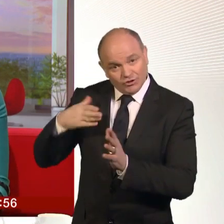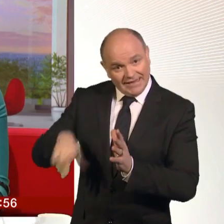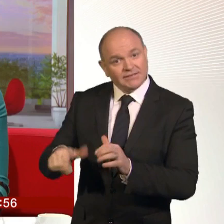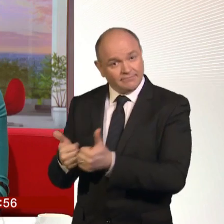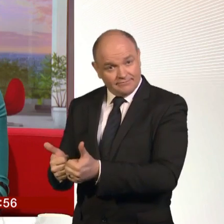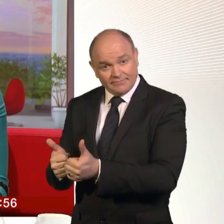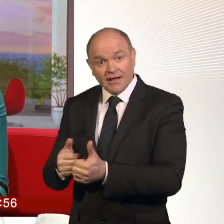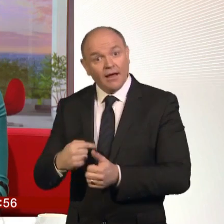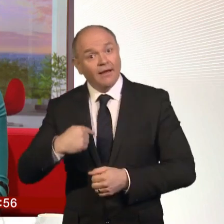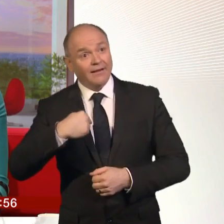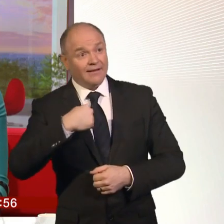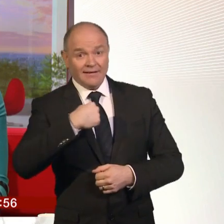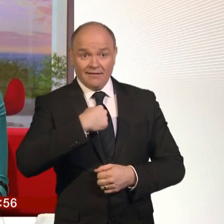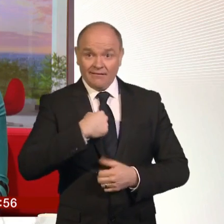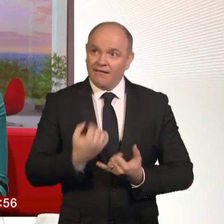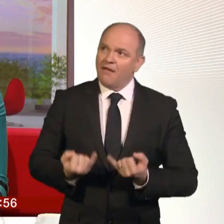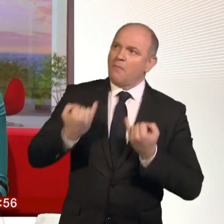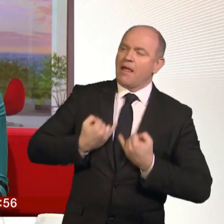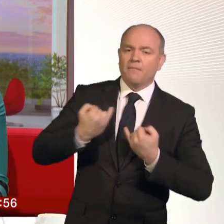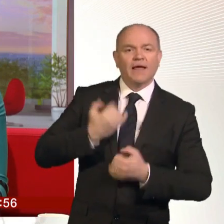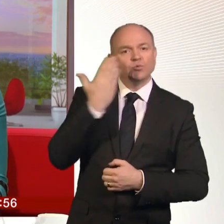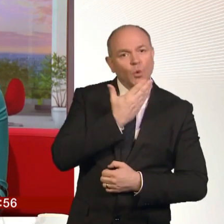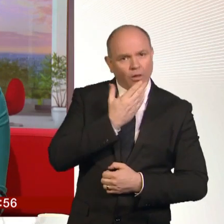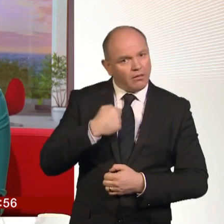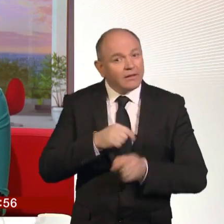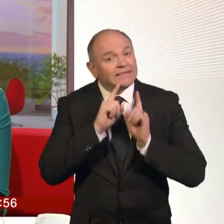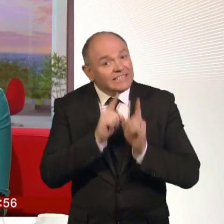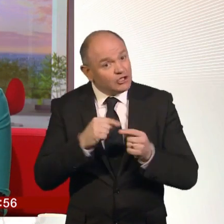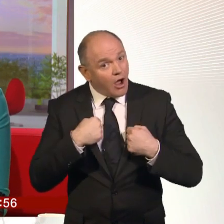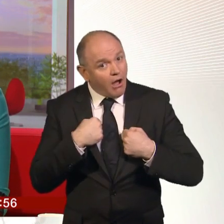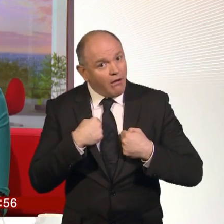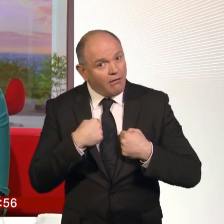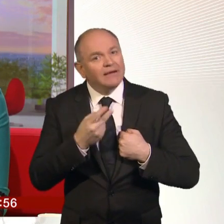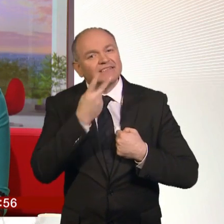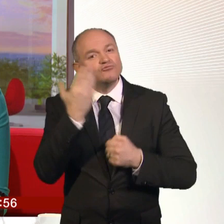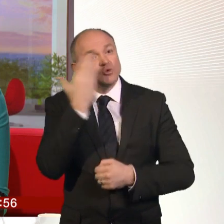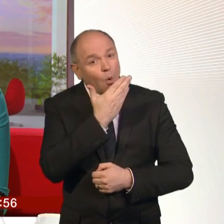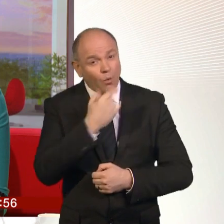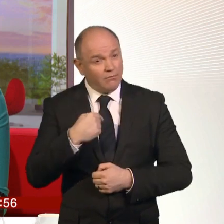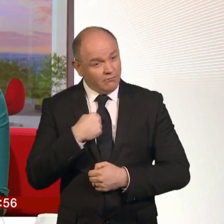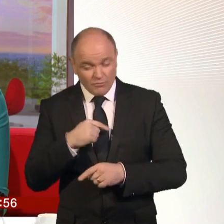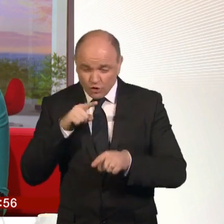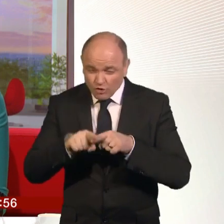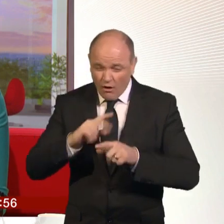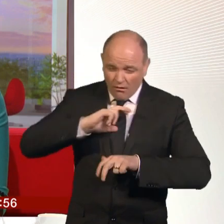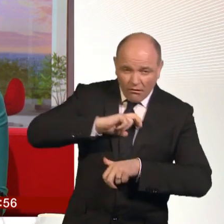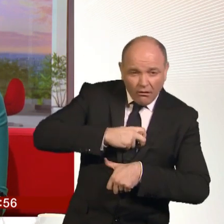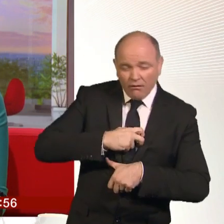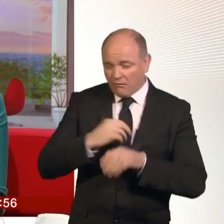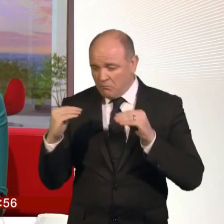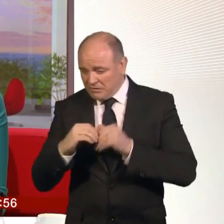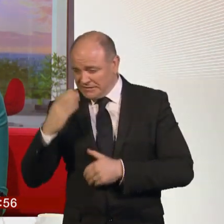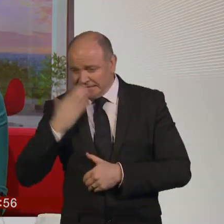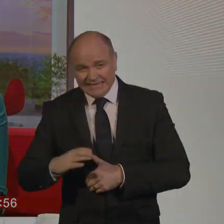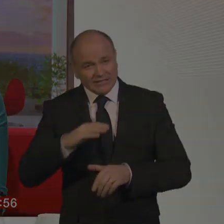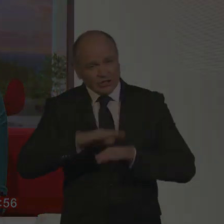know how hard we work to accommodate every child into a mainstream school, including those who have special educational needs. Thank you so much for so